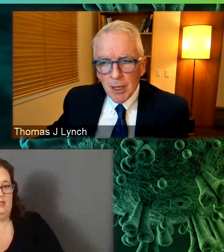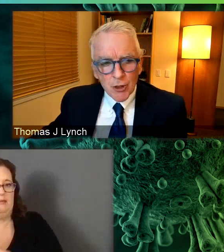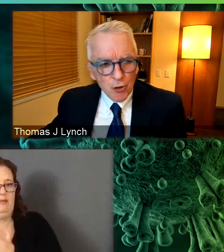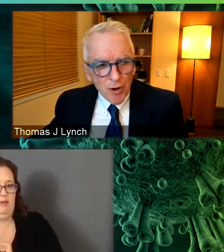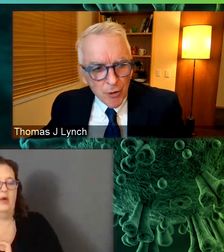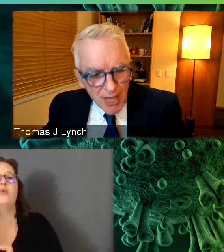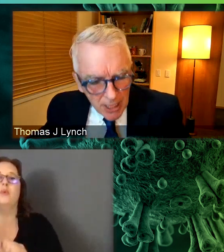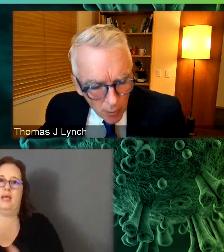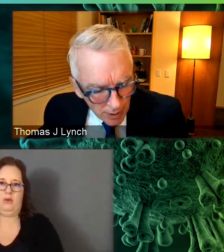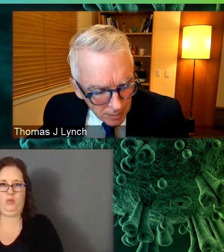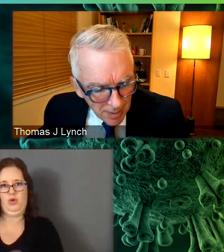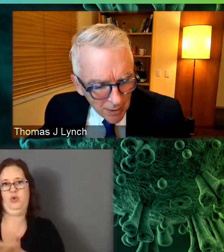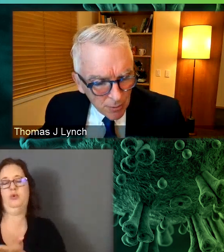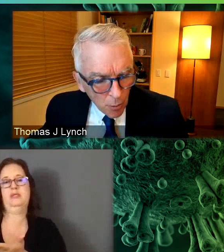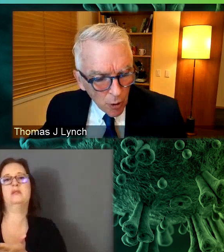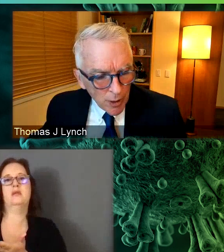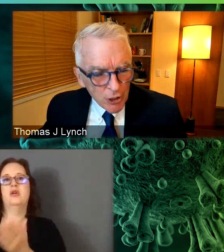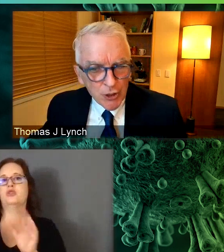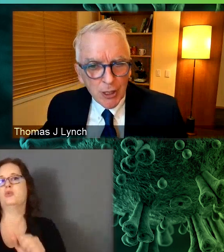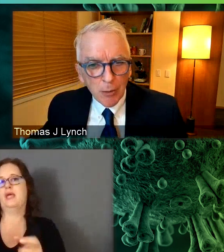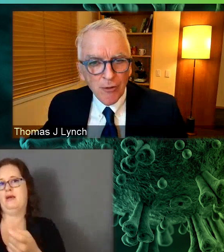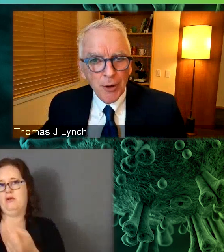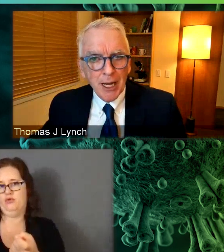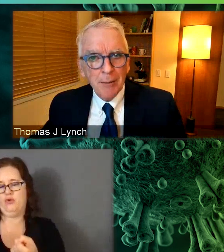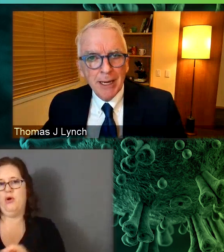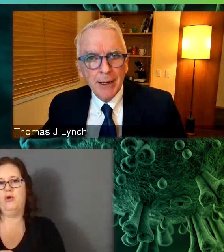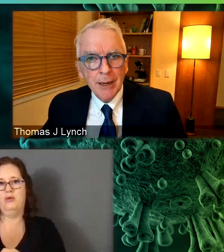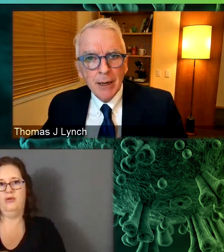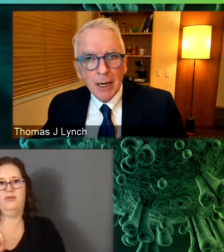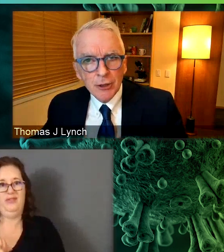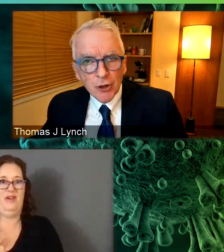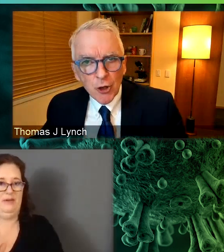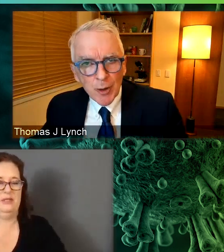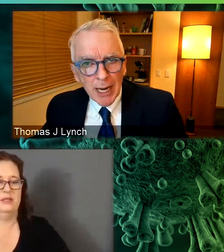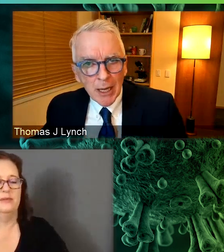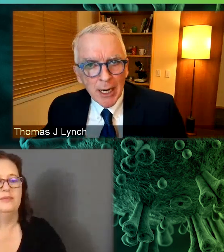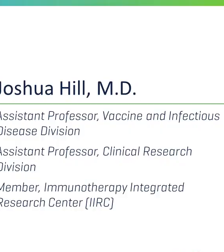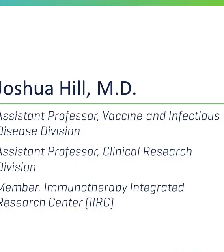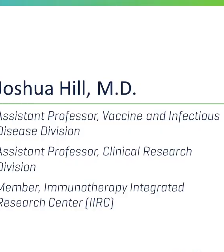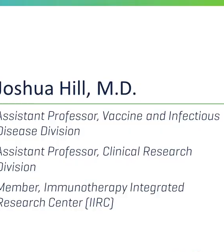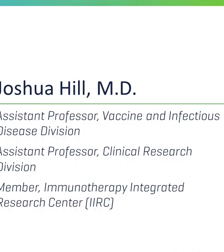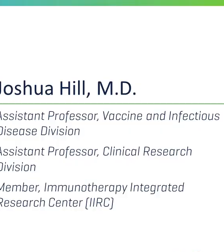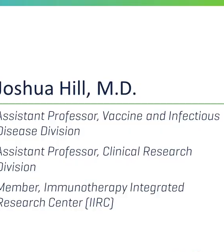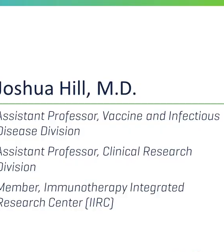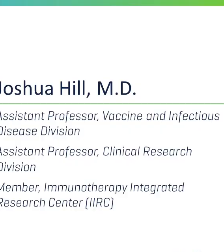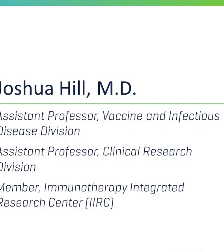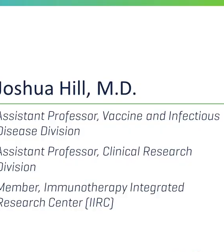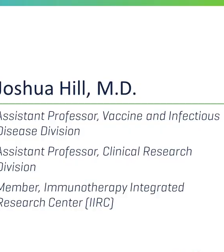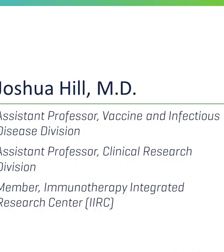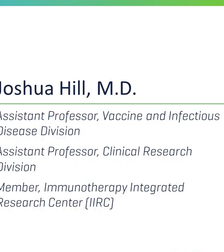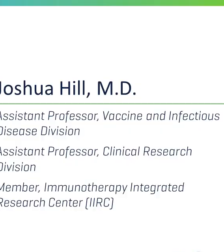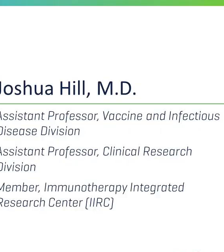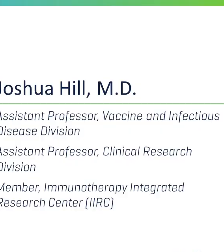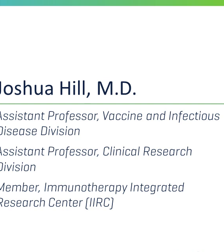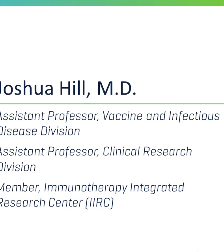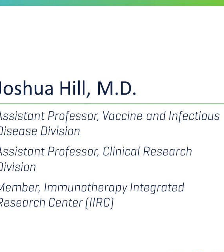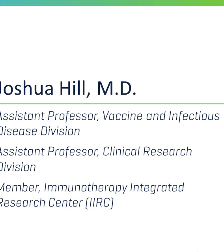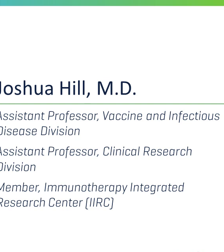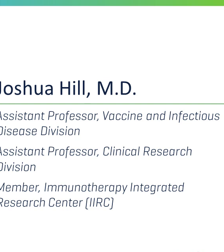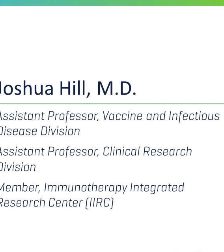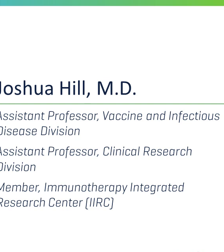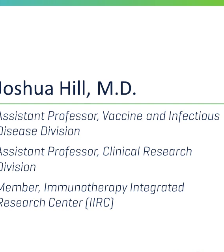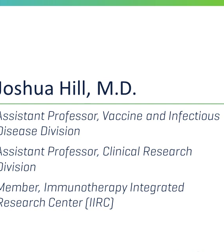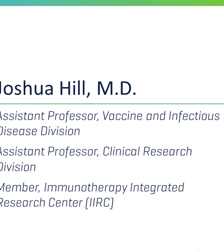Yep. So Trevor, thank you. We're going to be back with more questions. number have already come in, uh, to the Q and A line that will be specifically for you. So thank you.